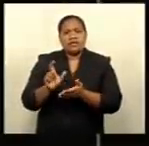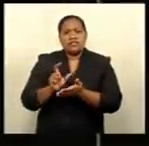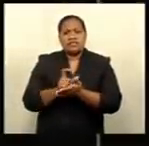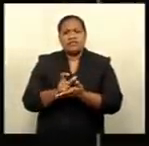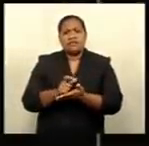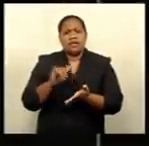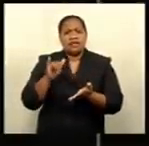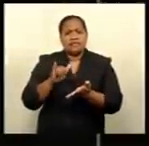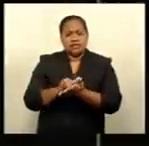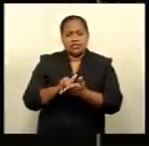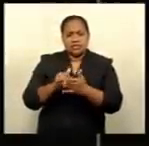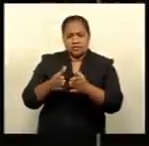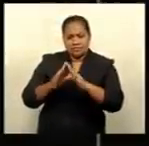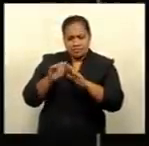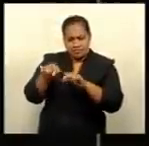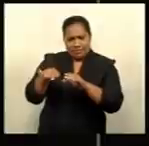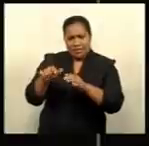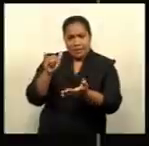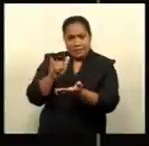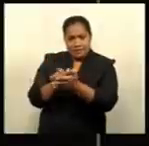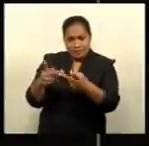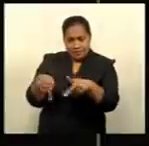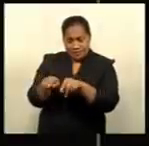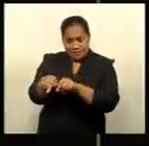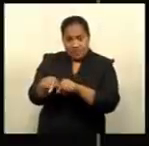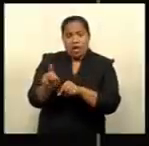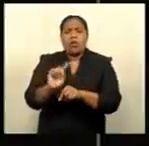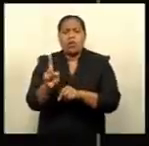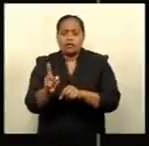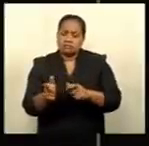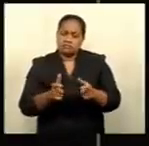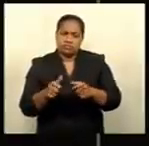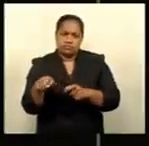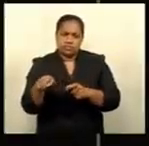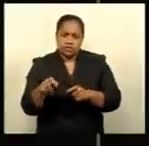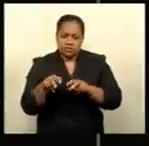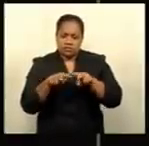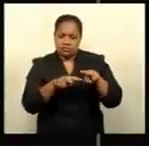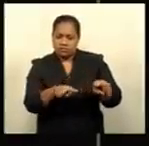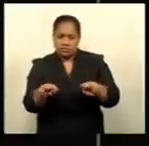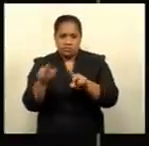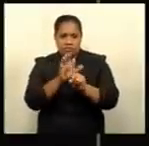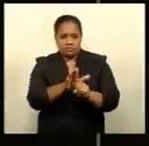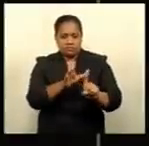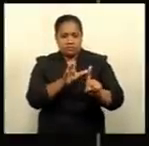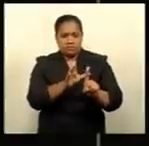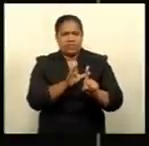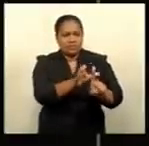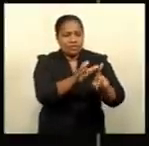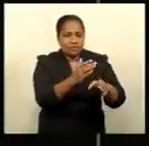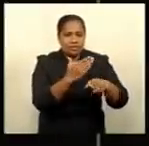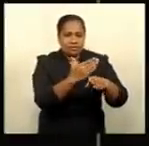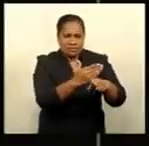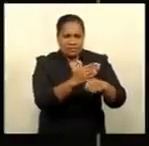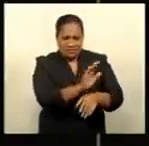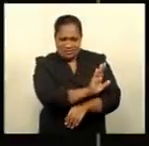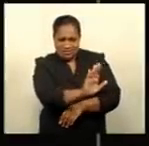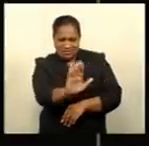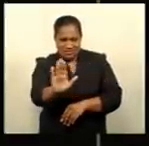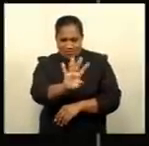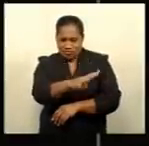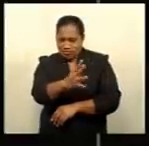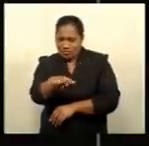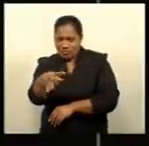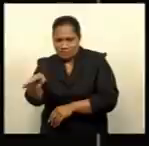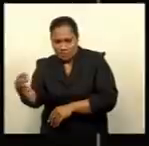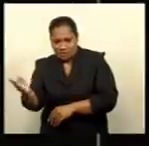compound in Namaka, Nandi, which will coordinate and oversee the quarantine operations. Kritika Kumar reports a container